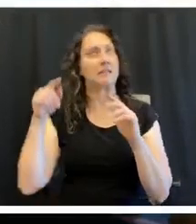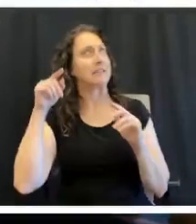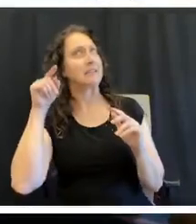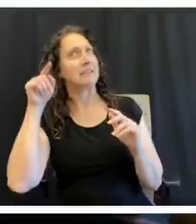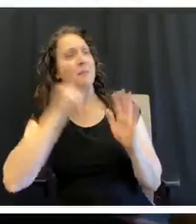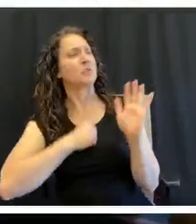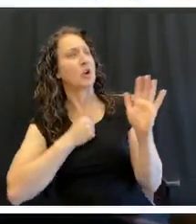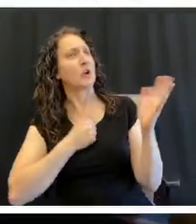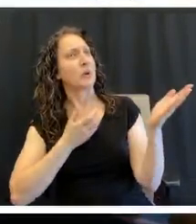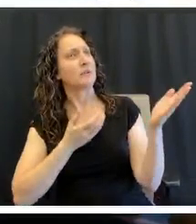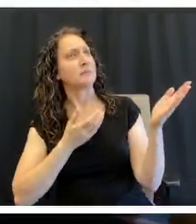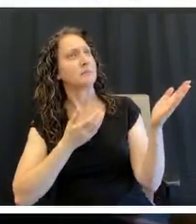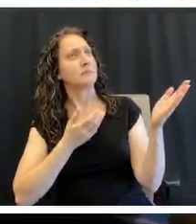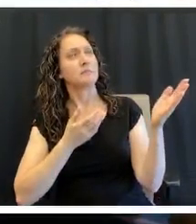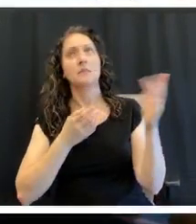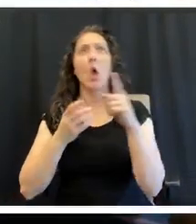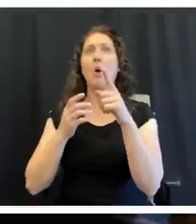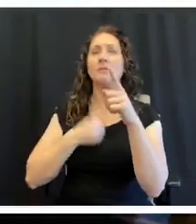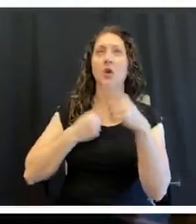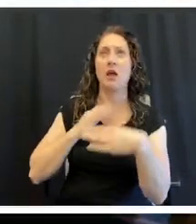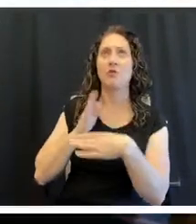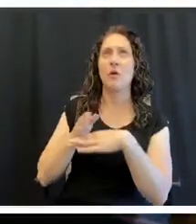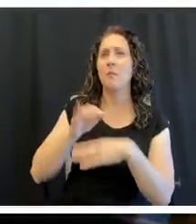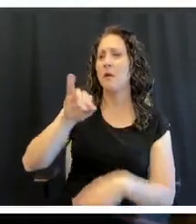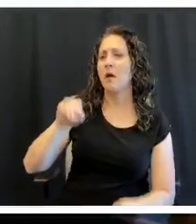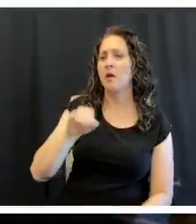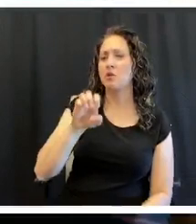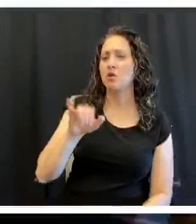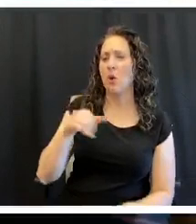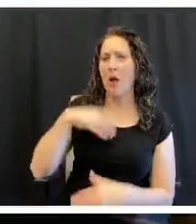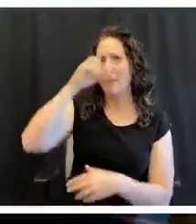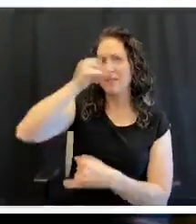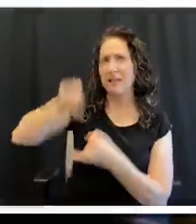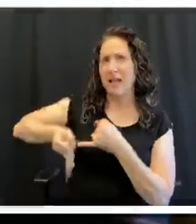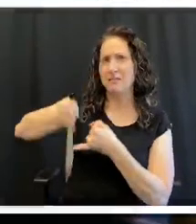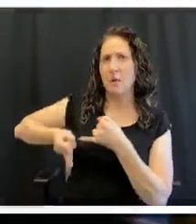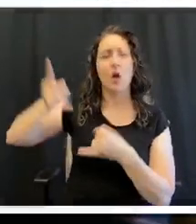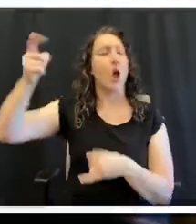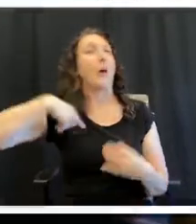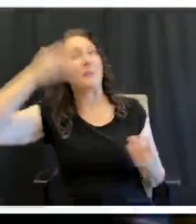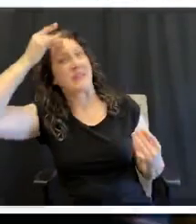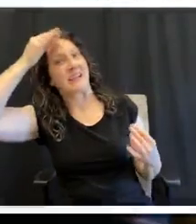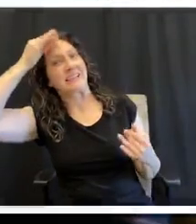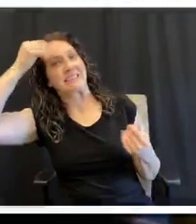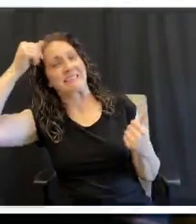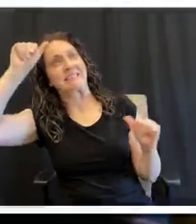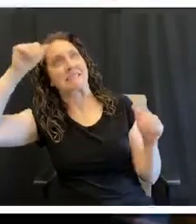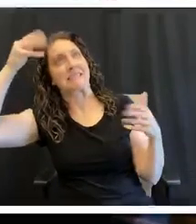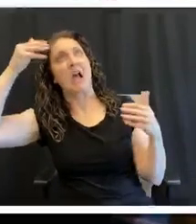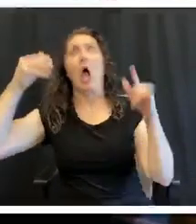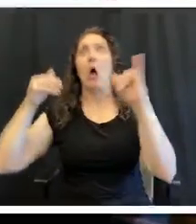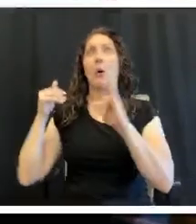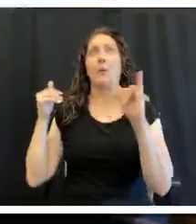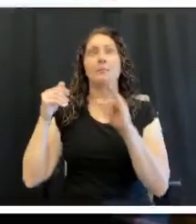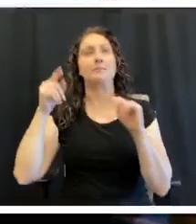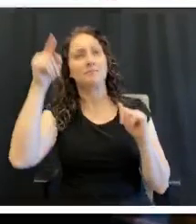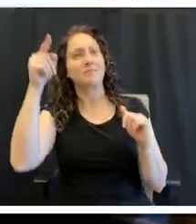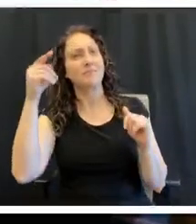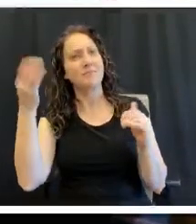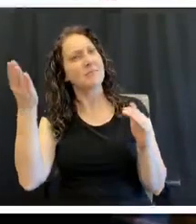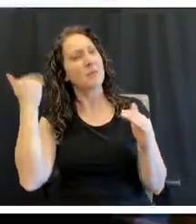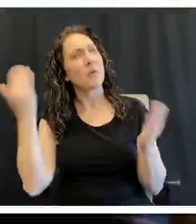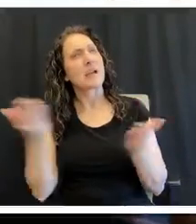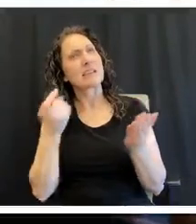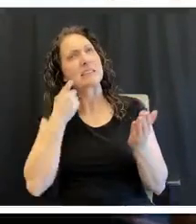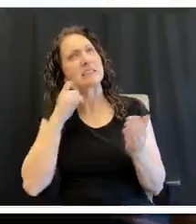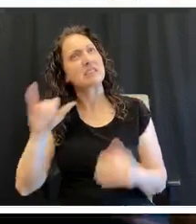I'm sorry. I'm sorry. Was it Joey? I didn't catch the last name or where he is. I was trying to think of his last name. was, okay. He was here in